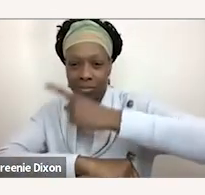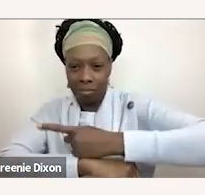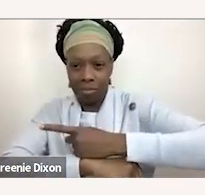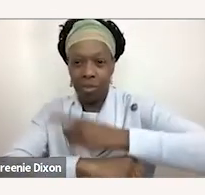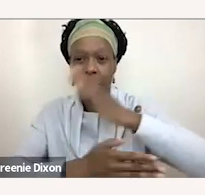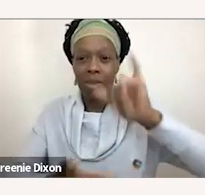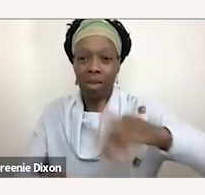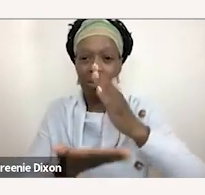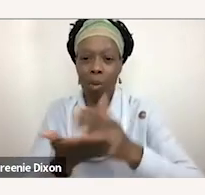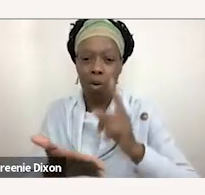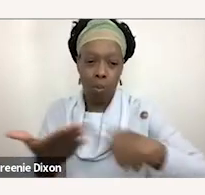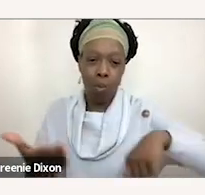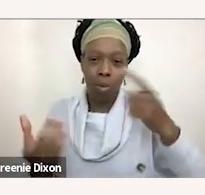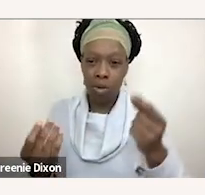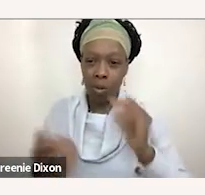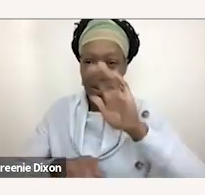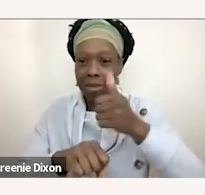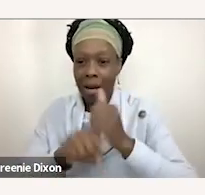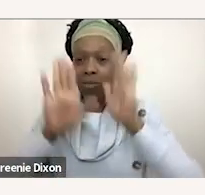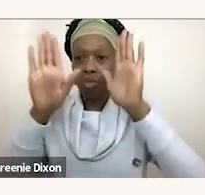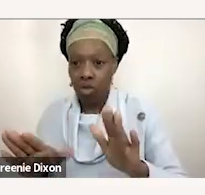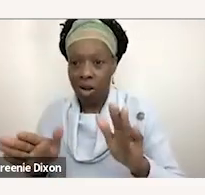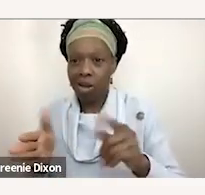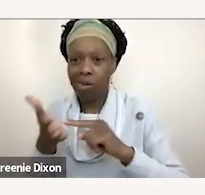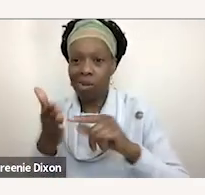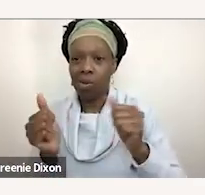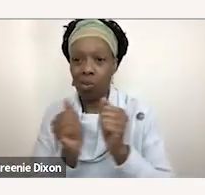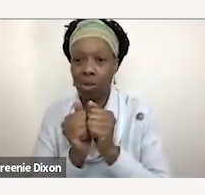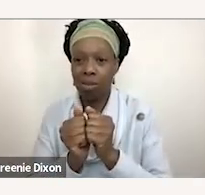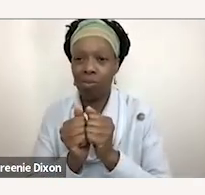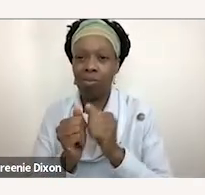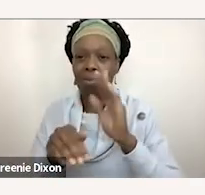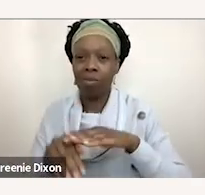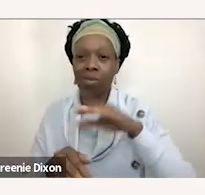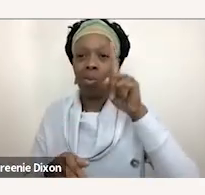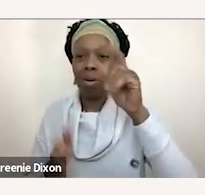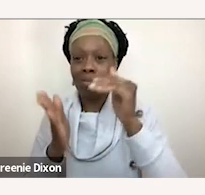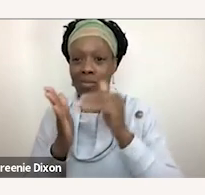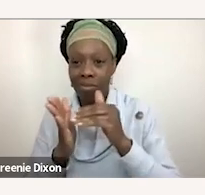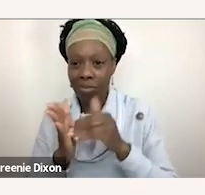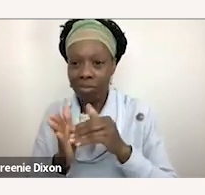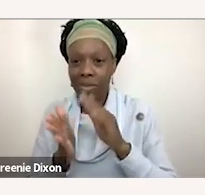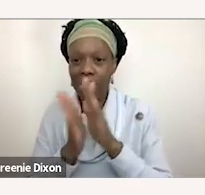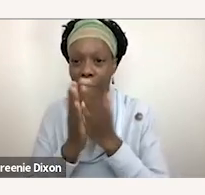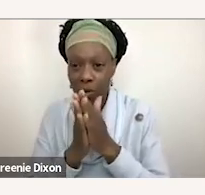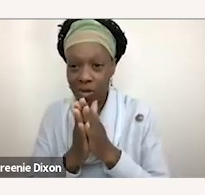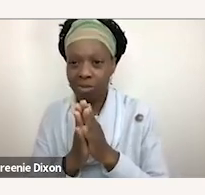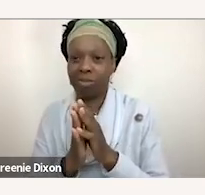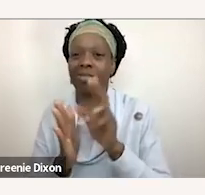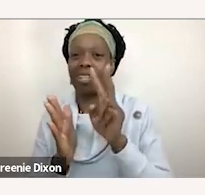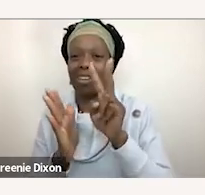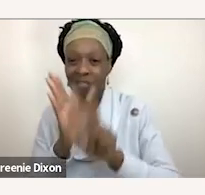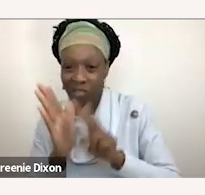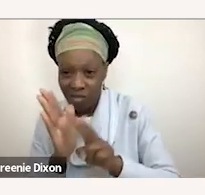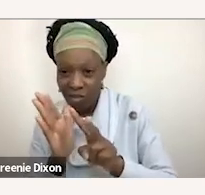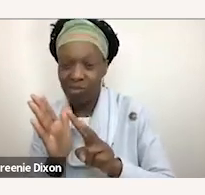we've put together this incredible resource that now has over a thousand uh books videos films whatever your favorite thing is um it's